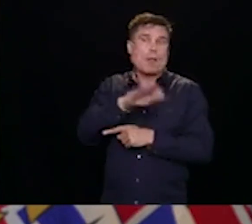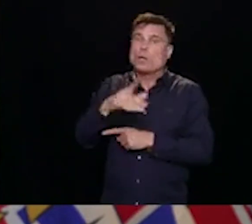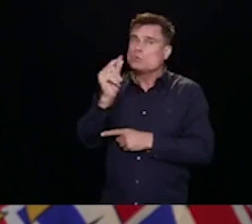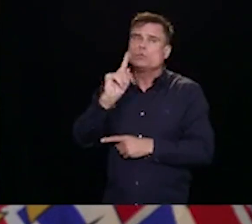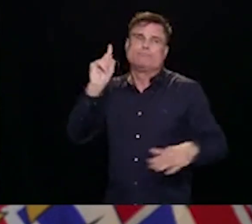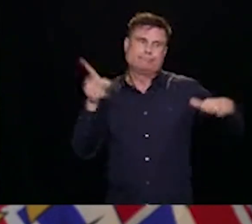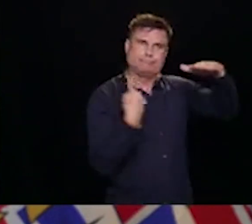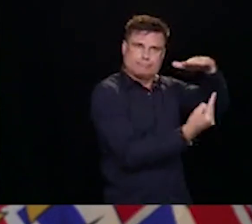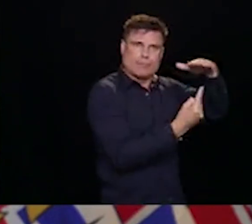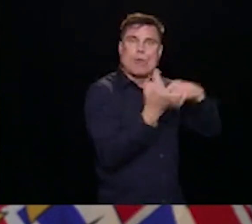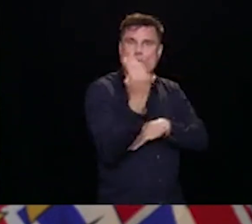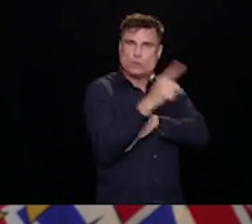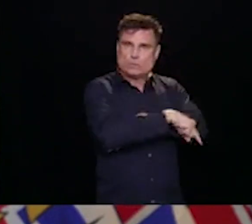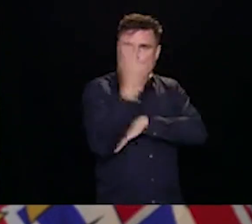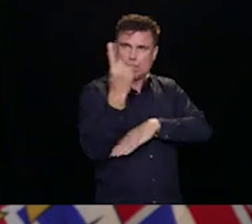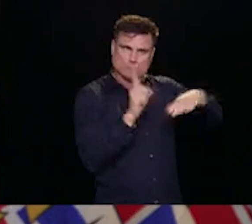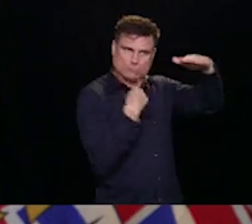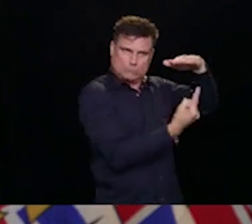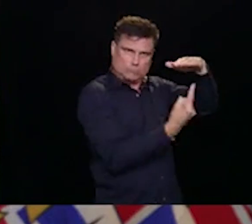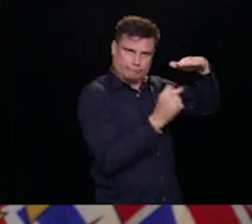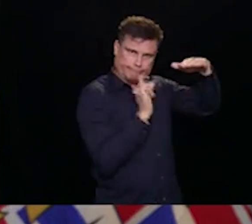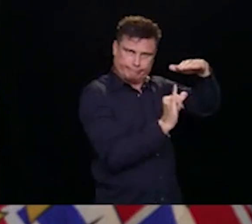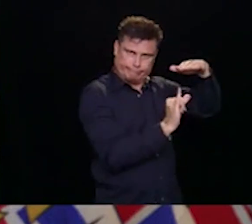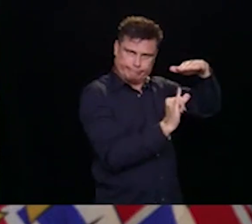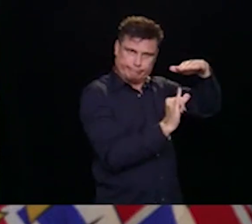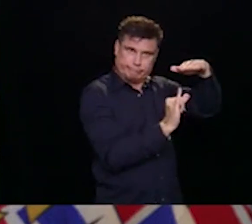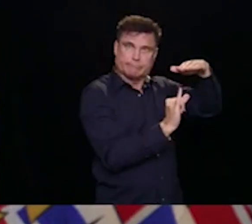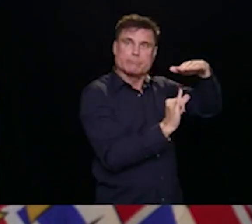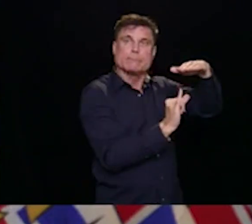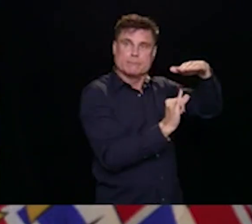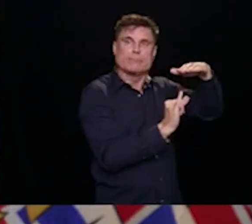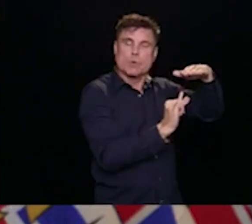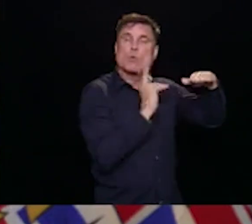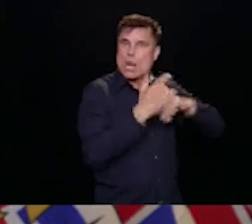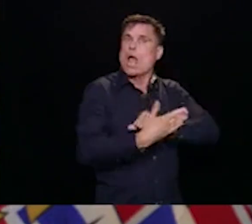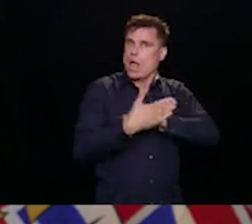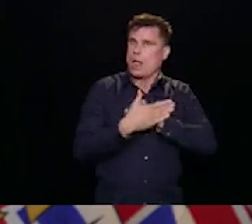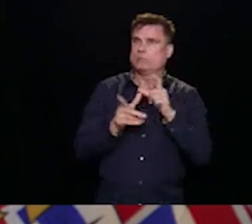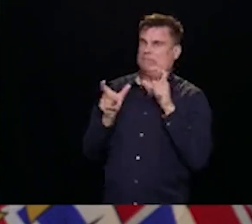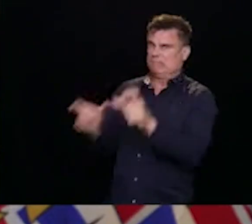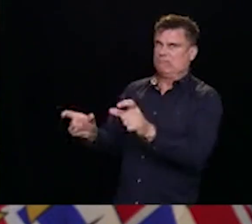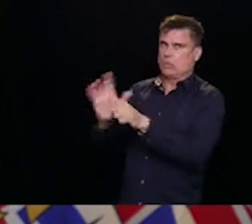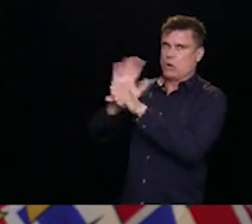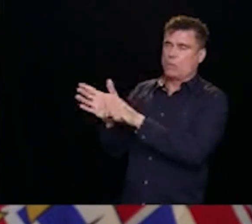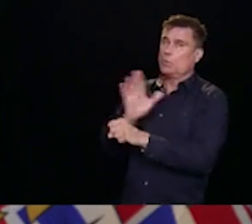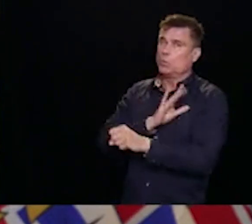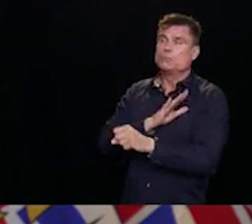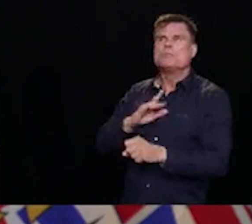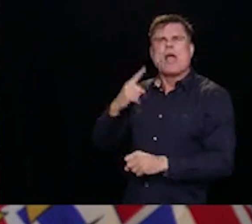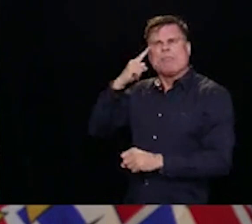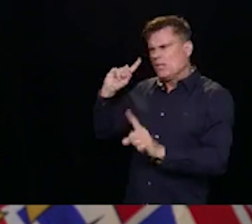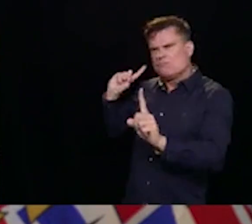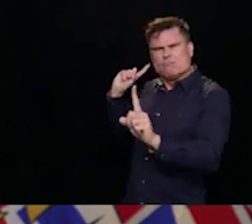And that has kept us in good stead. A number of the cases that we have had in the think we are up to 28 people